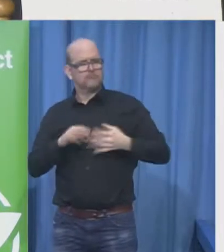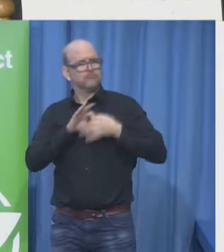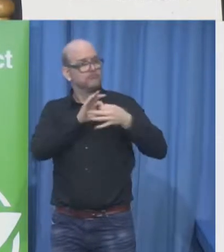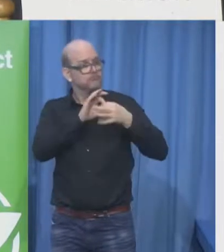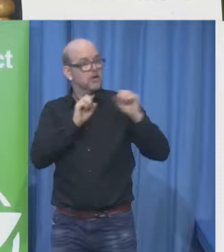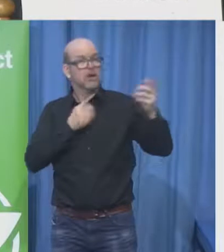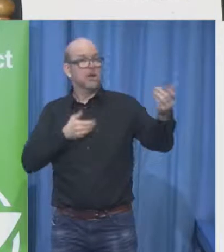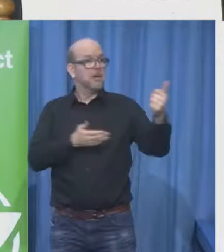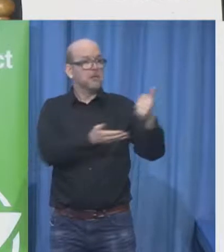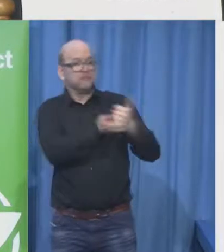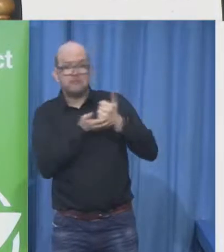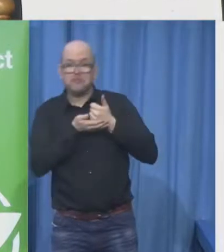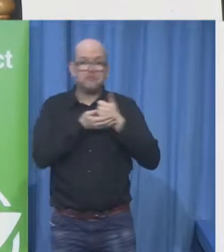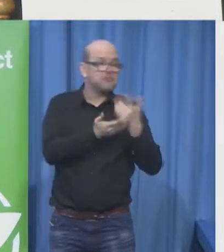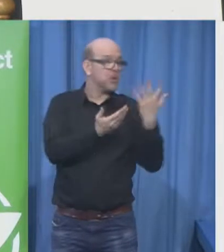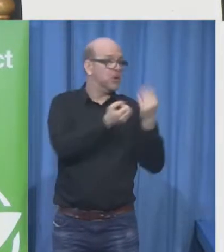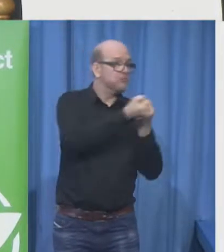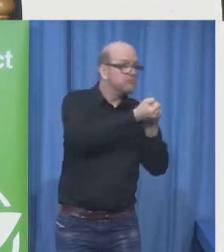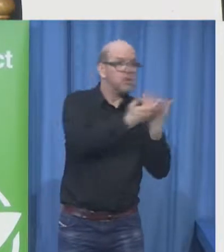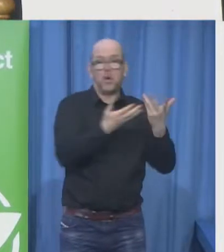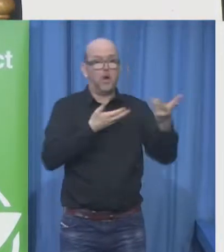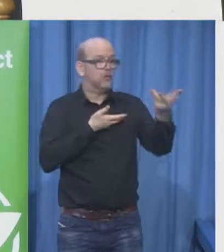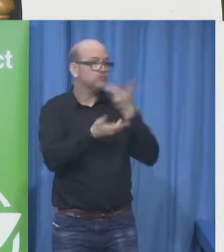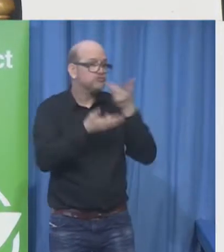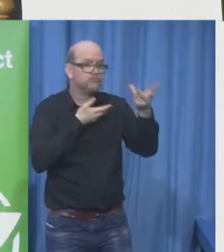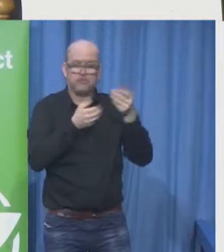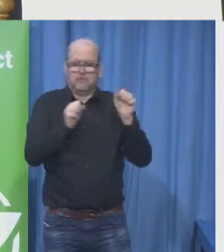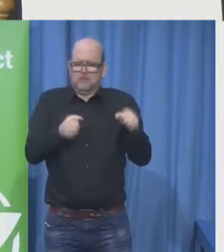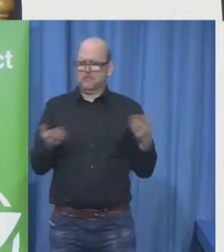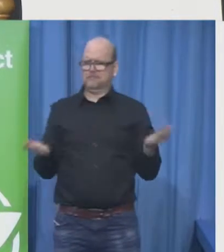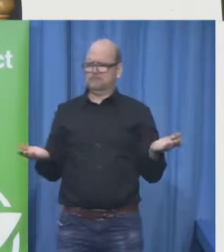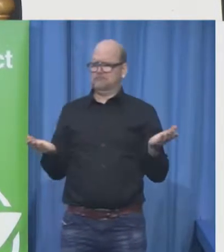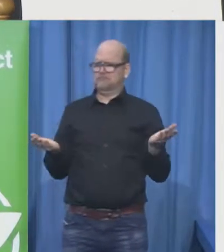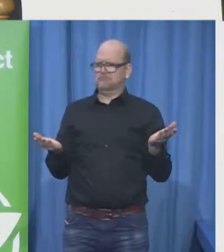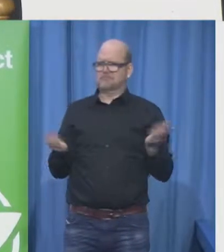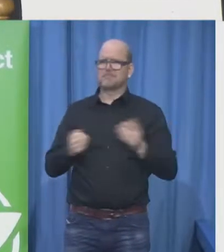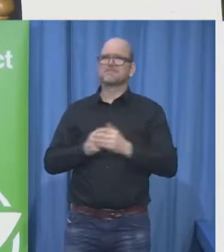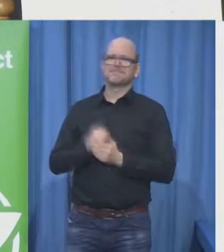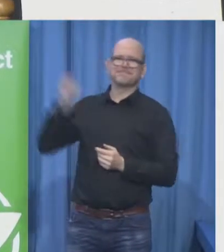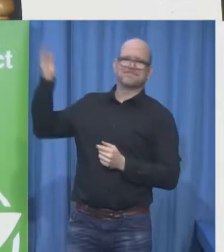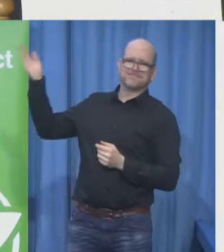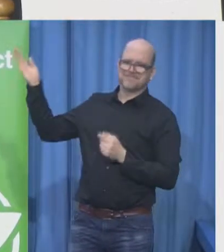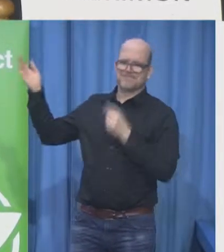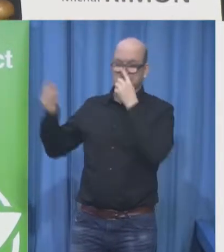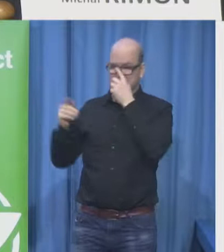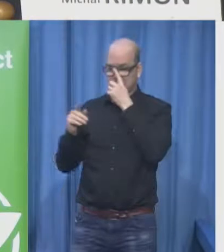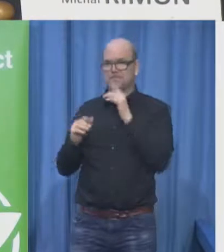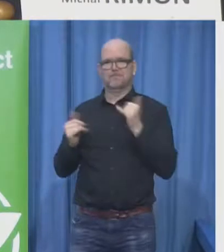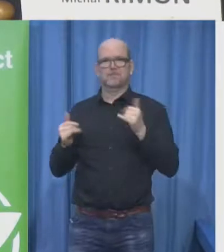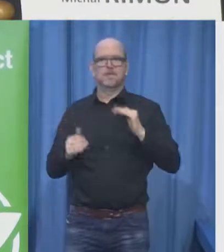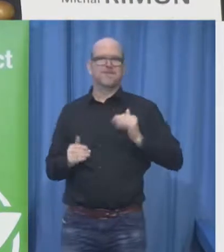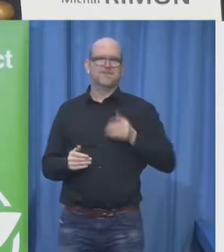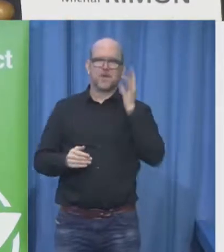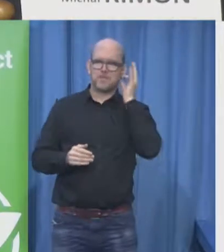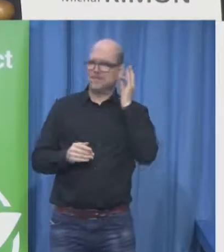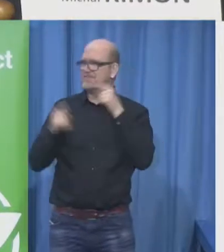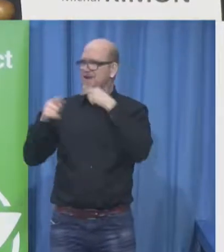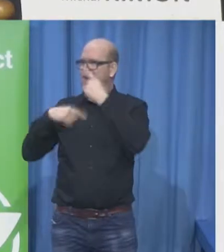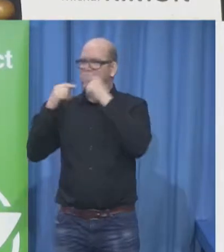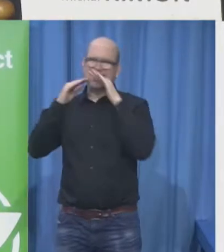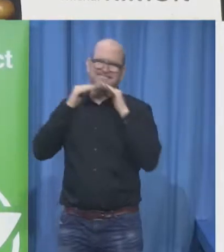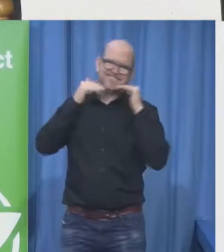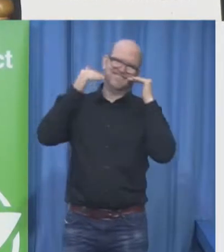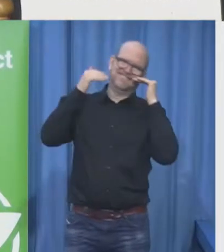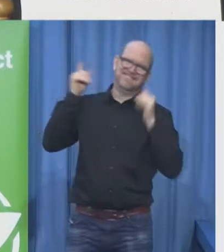then we have a lady very big smile again visually impaired and